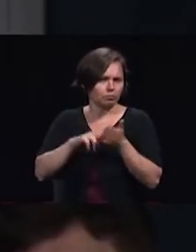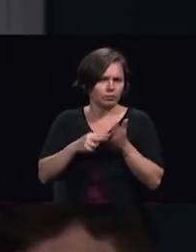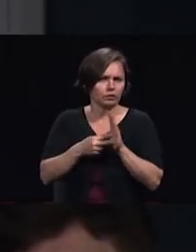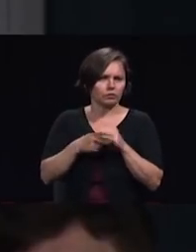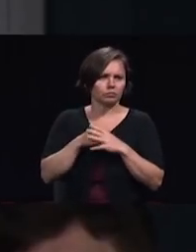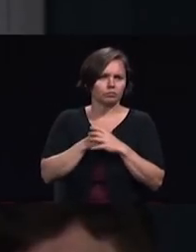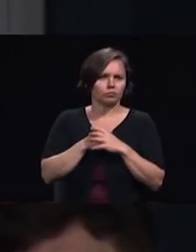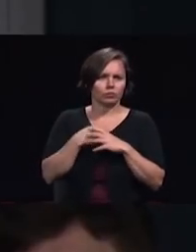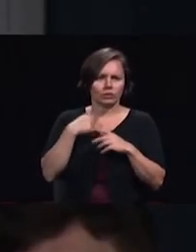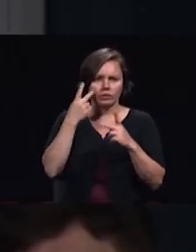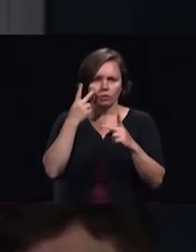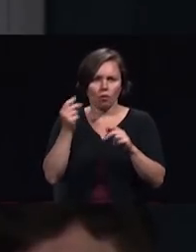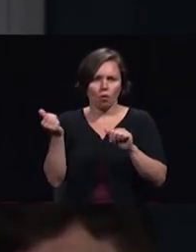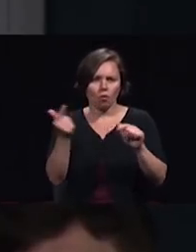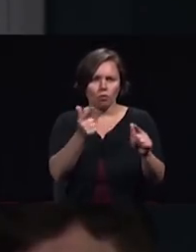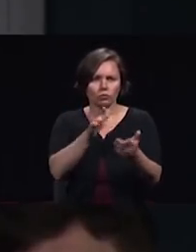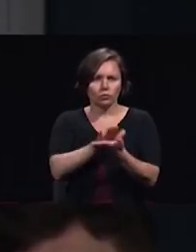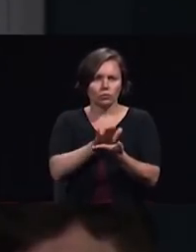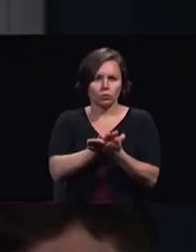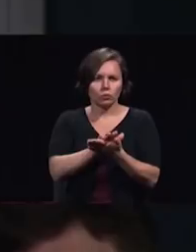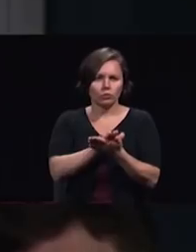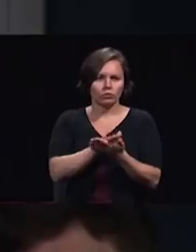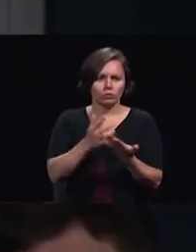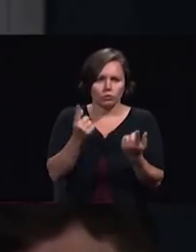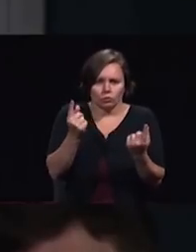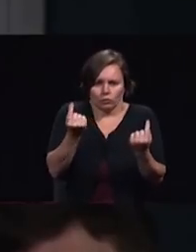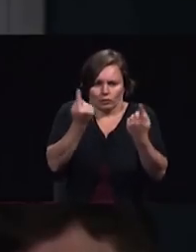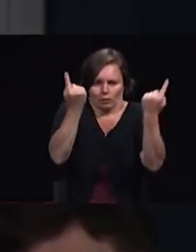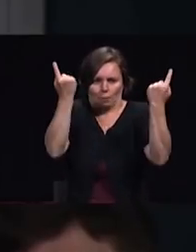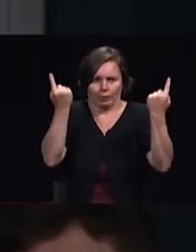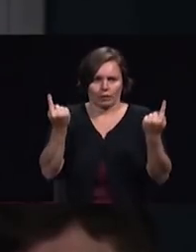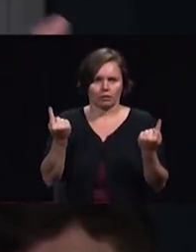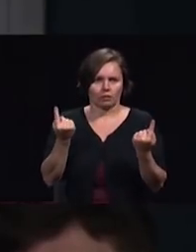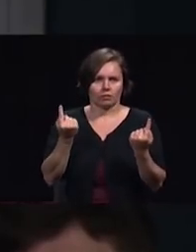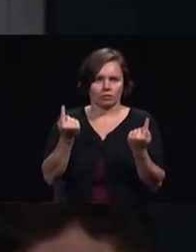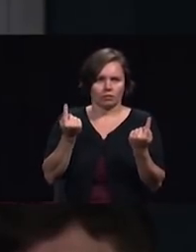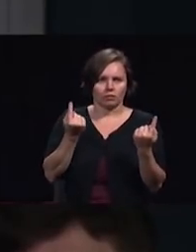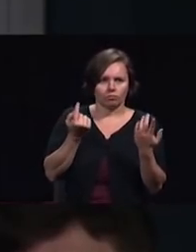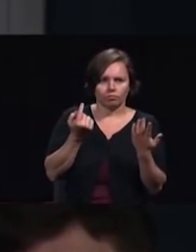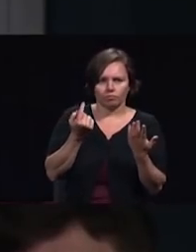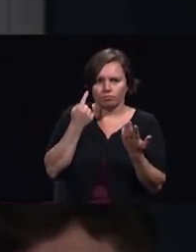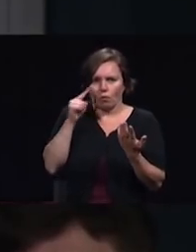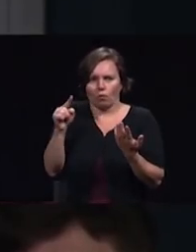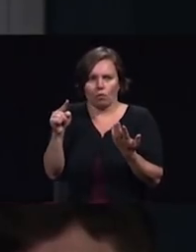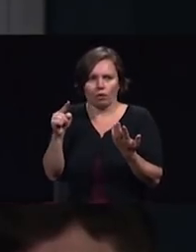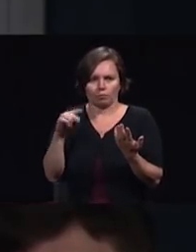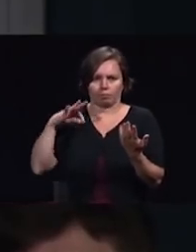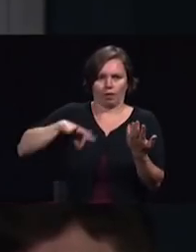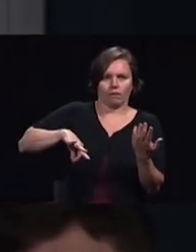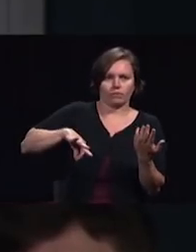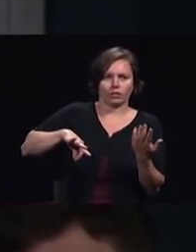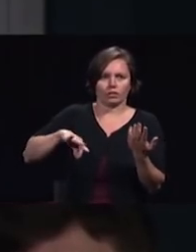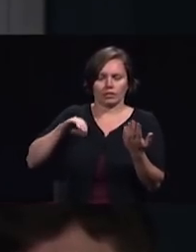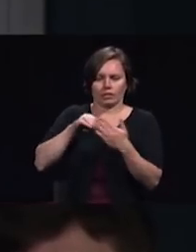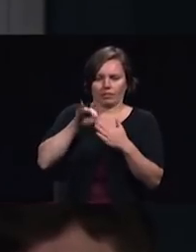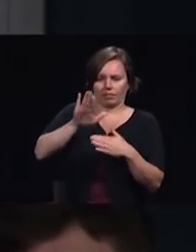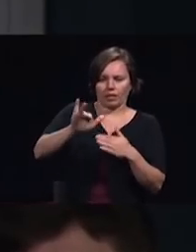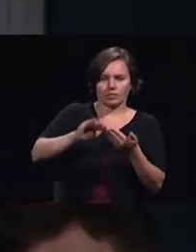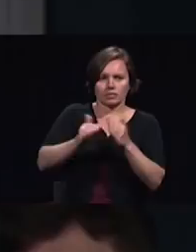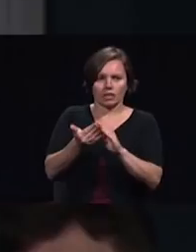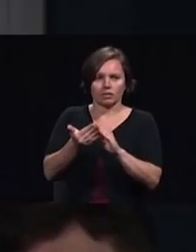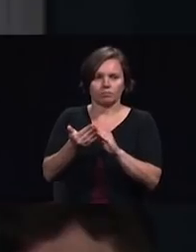school doing something for Jesus something for their cities that surround them and I saw I was just at